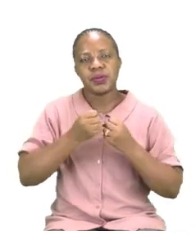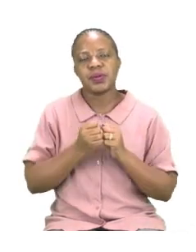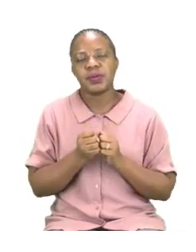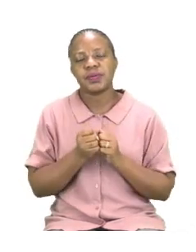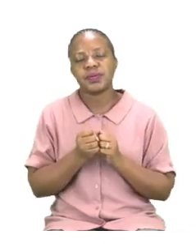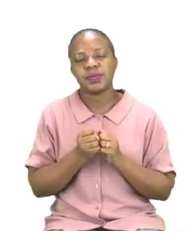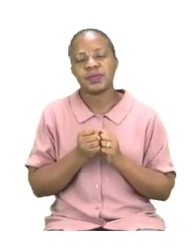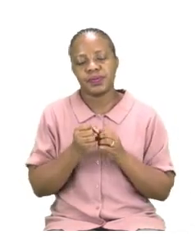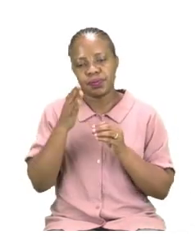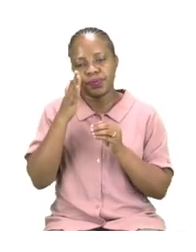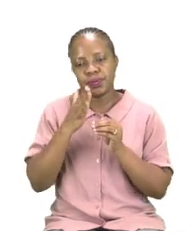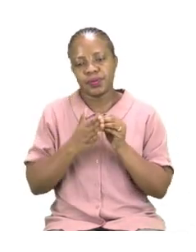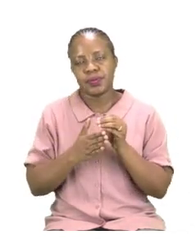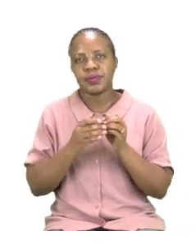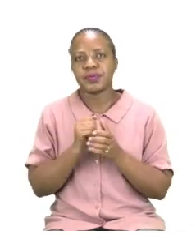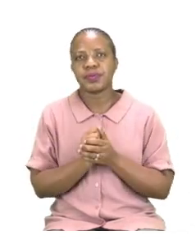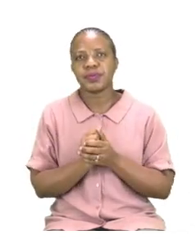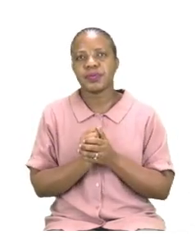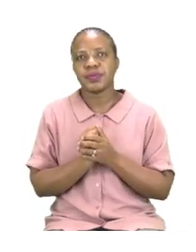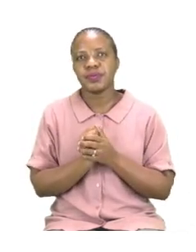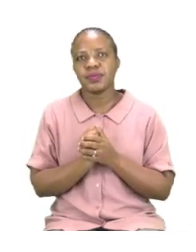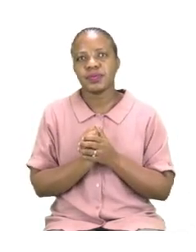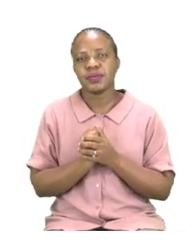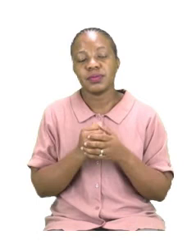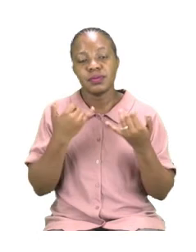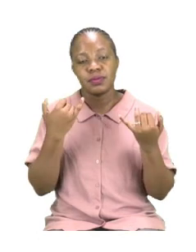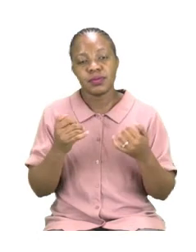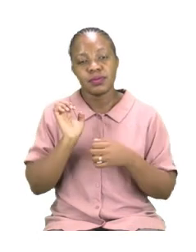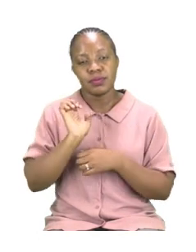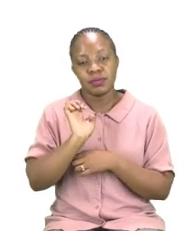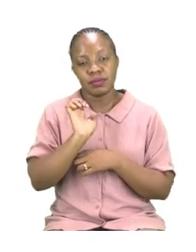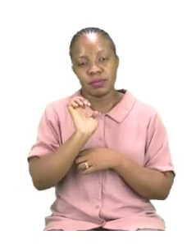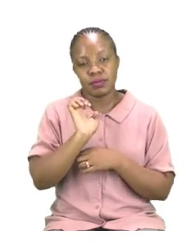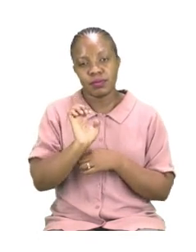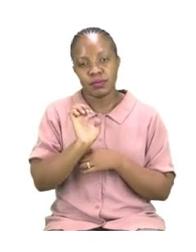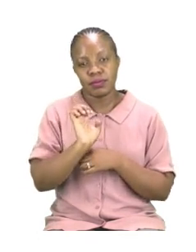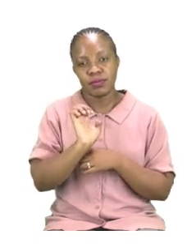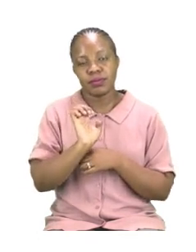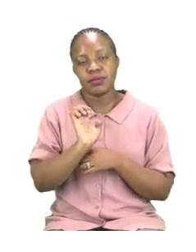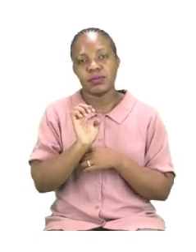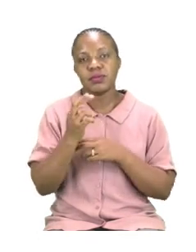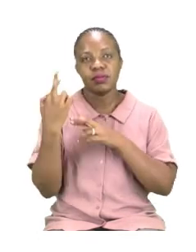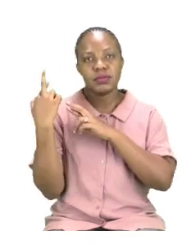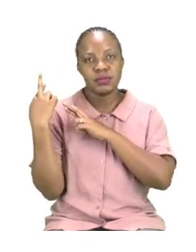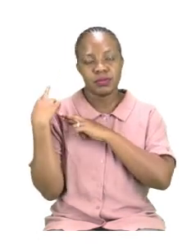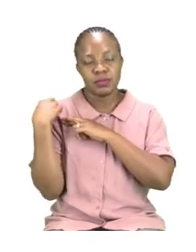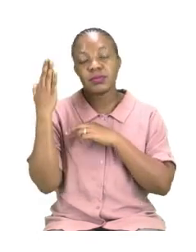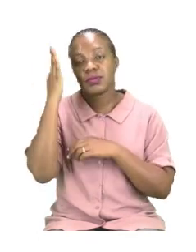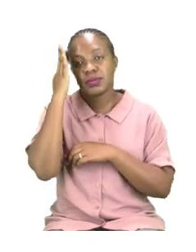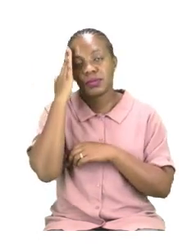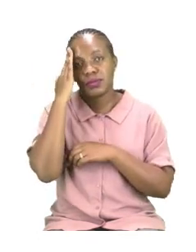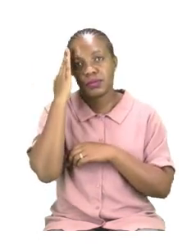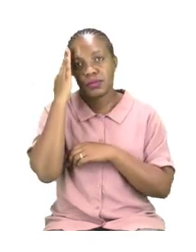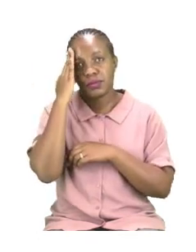of bread. It is going to be your job to find out what you are going